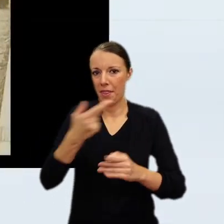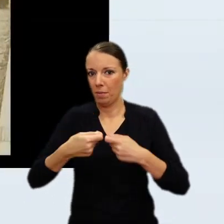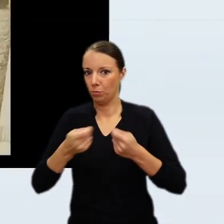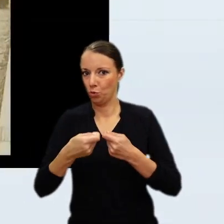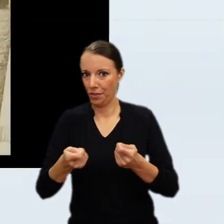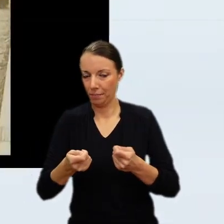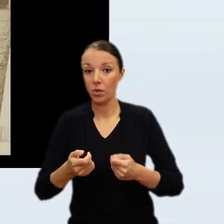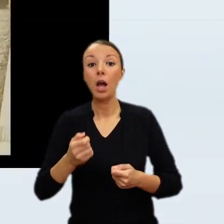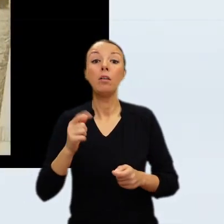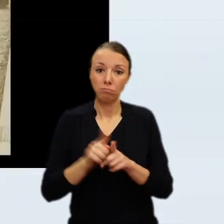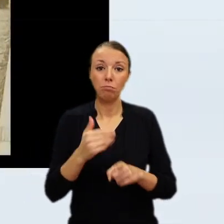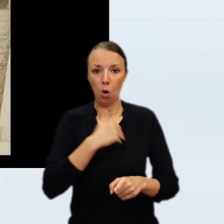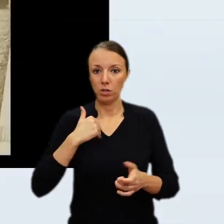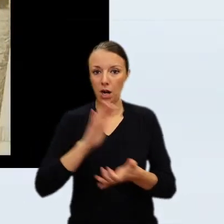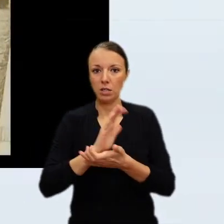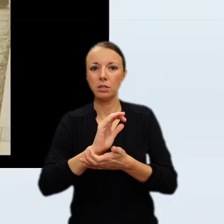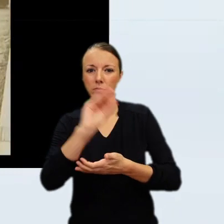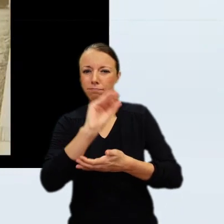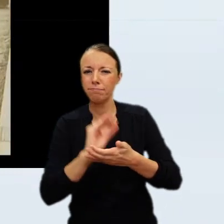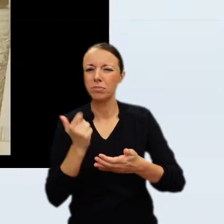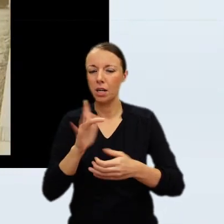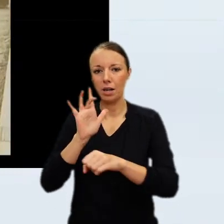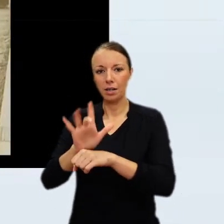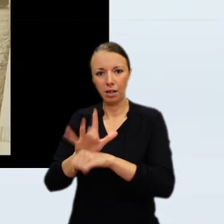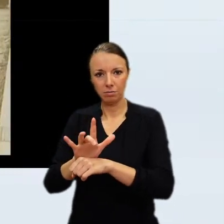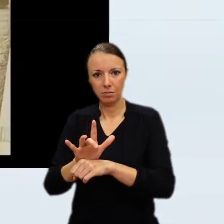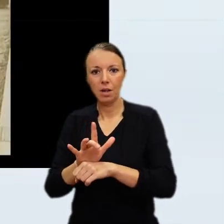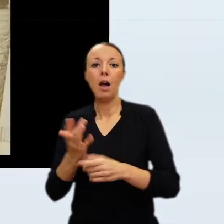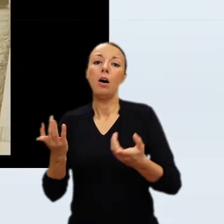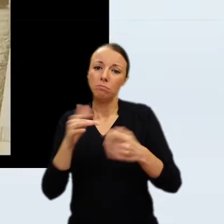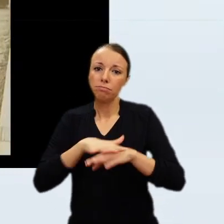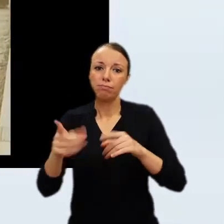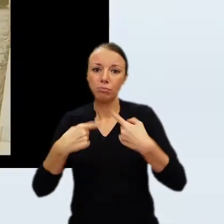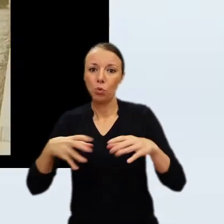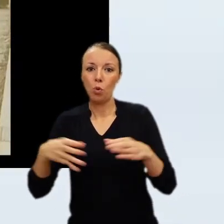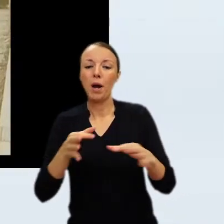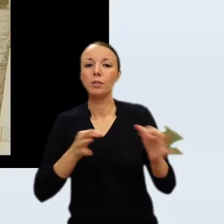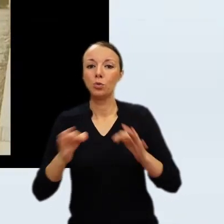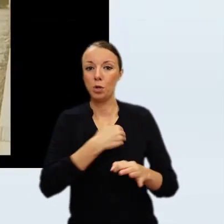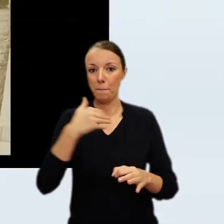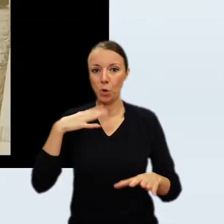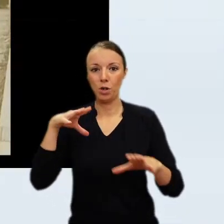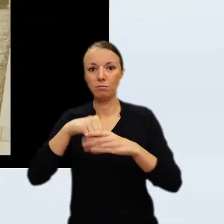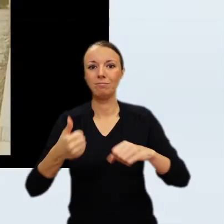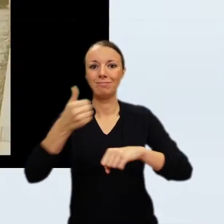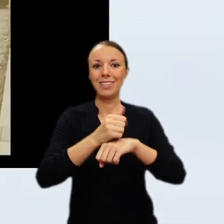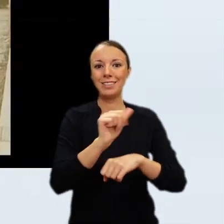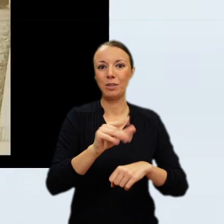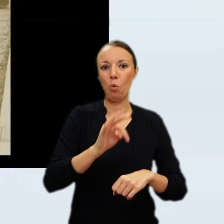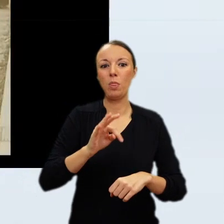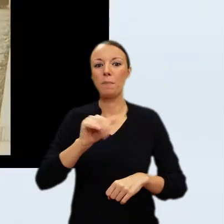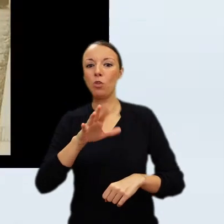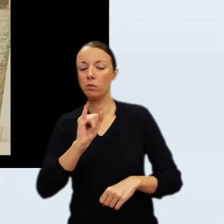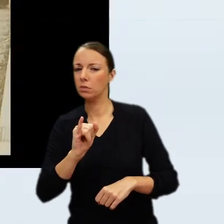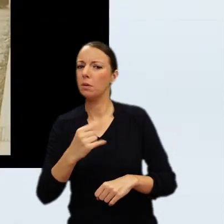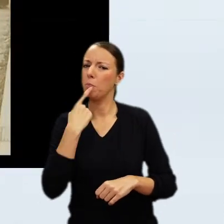Bredius wrote, I understand that you are afraid of confiding it to strange hands, but you will bestow a great kindness in